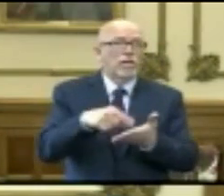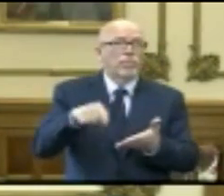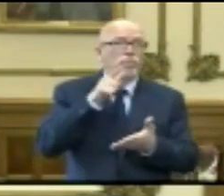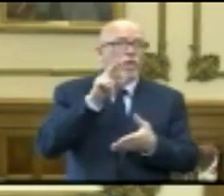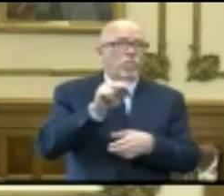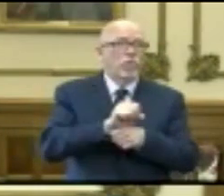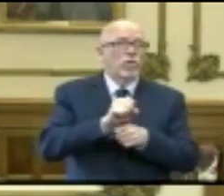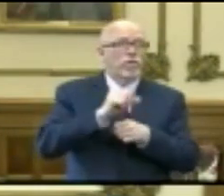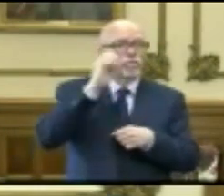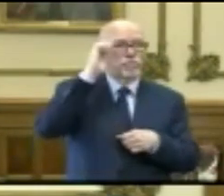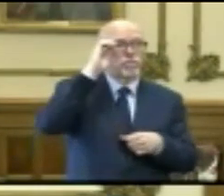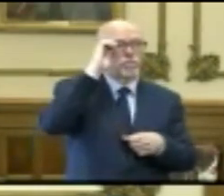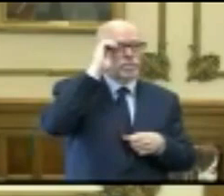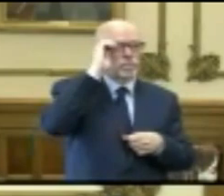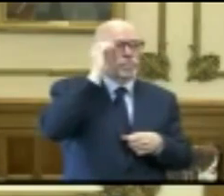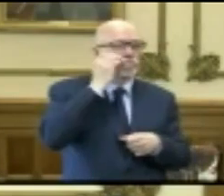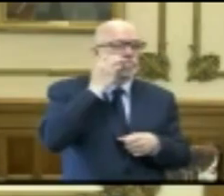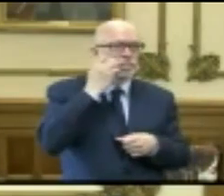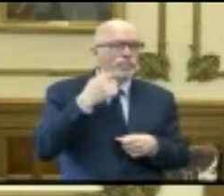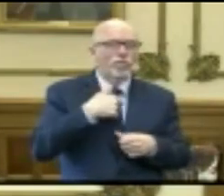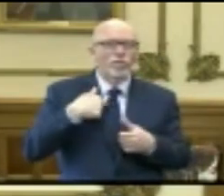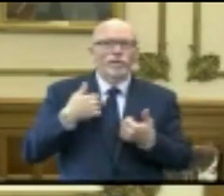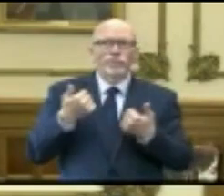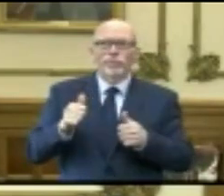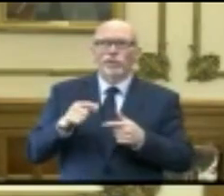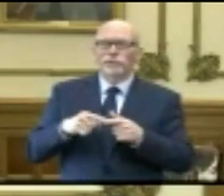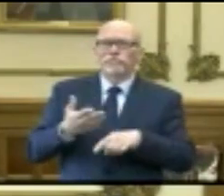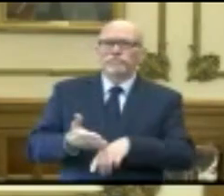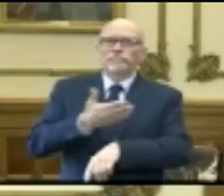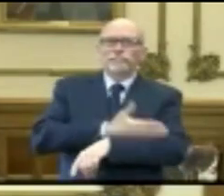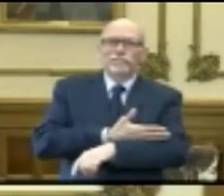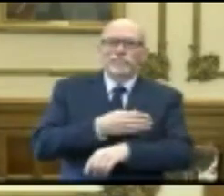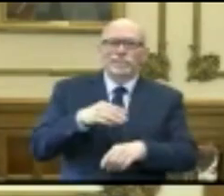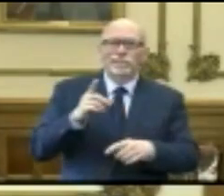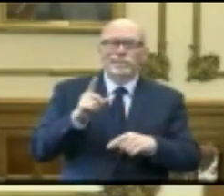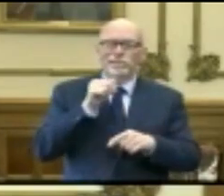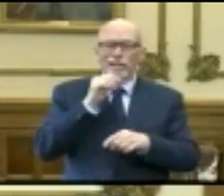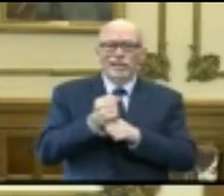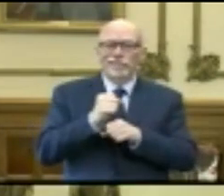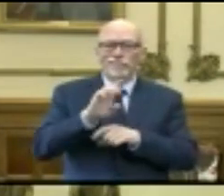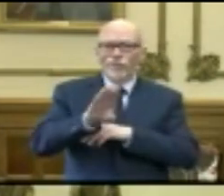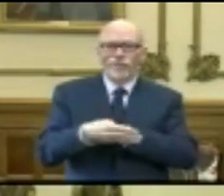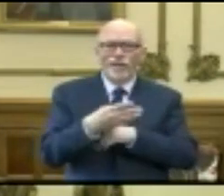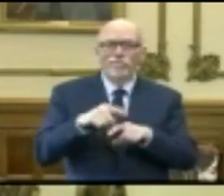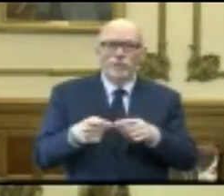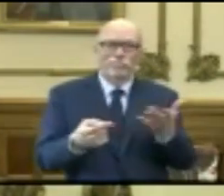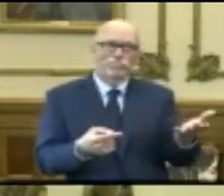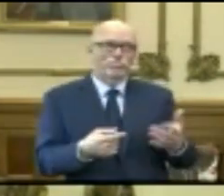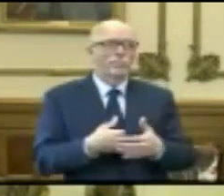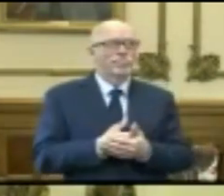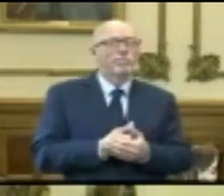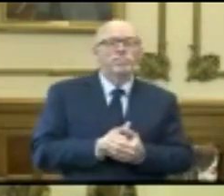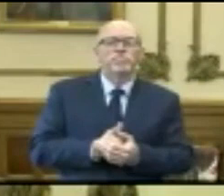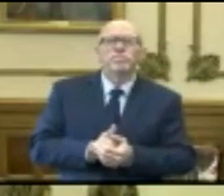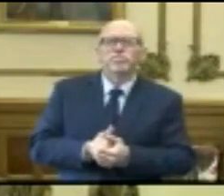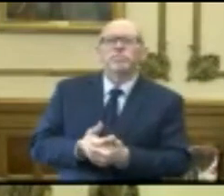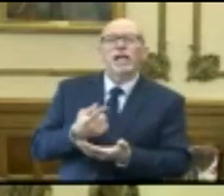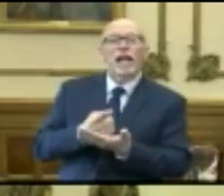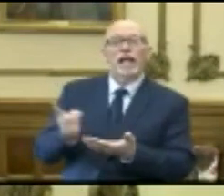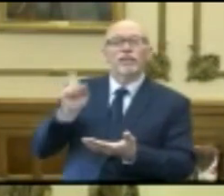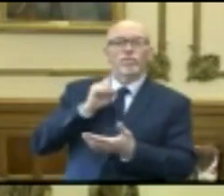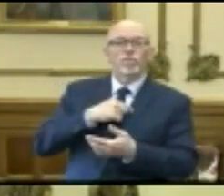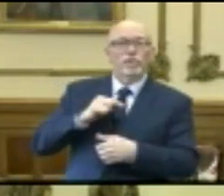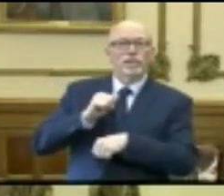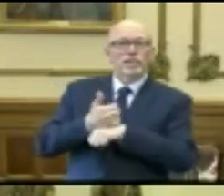are unemployed? We didn't build Roman today, but we're trying to. And, Fred Payne, you want to give us an update? Sure. So, last week, we